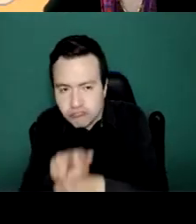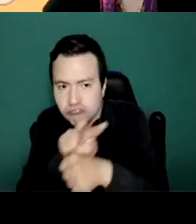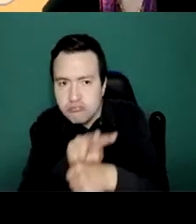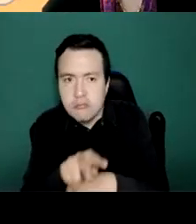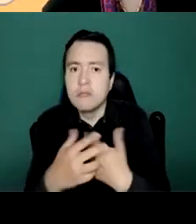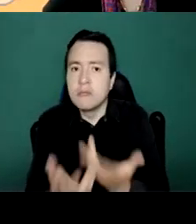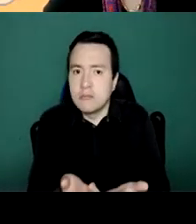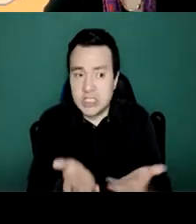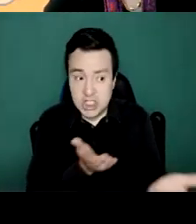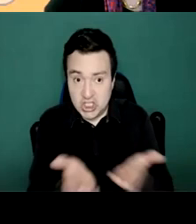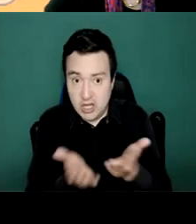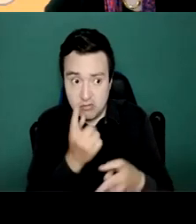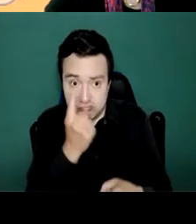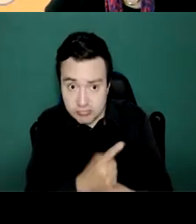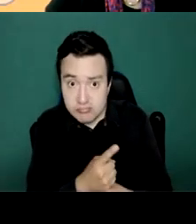fact,